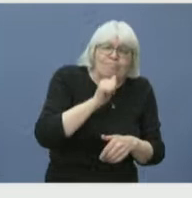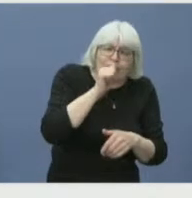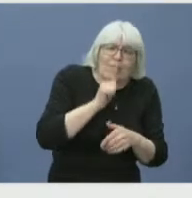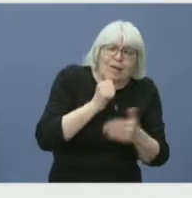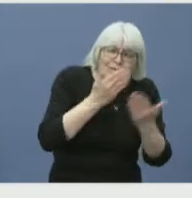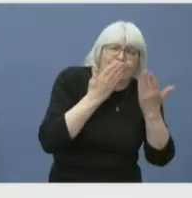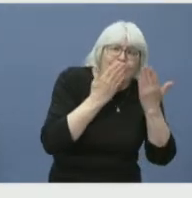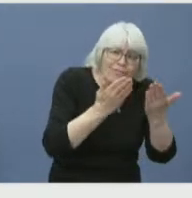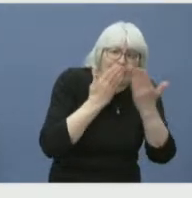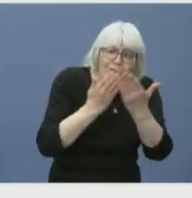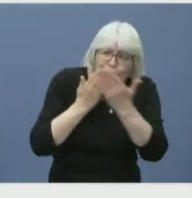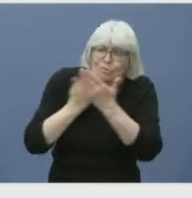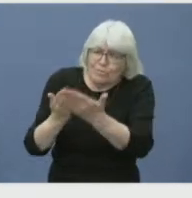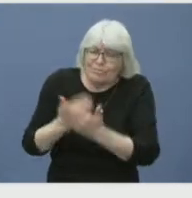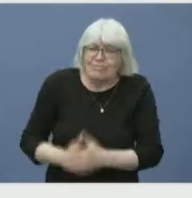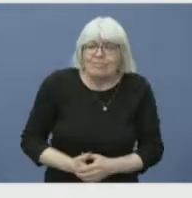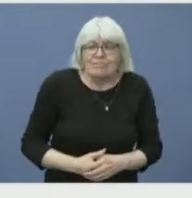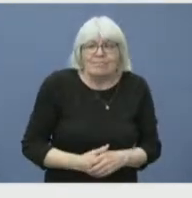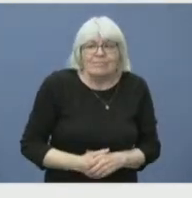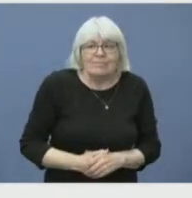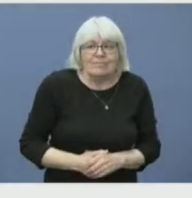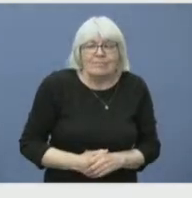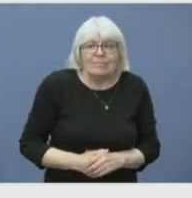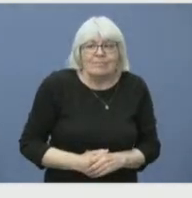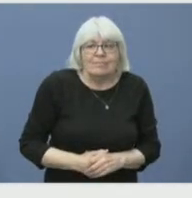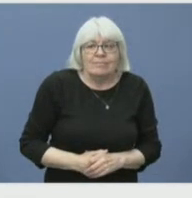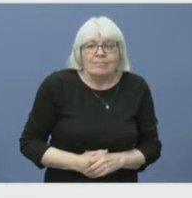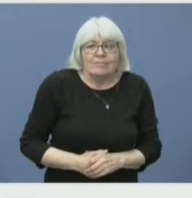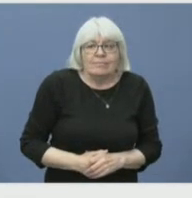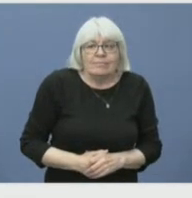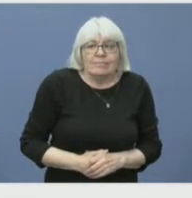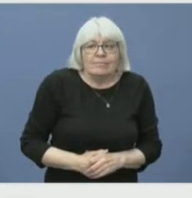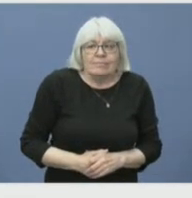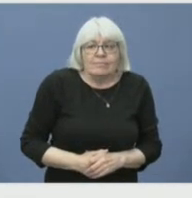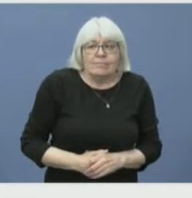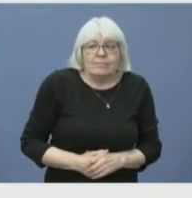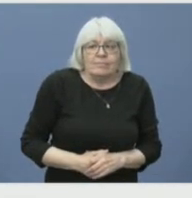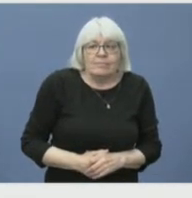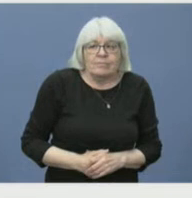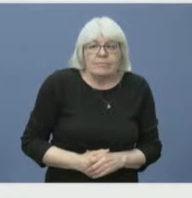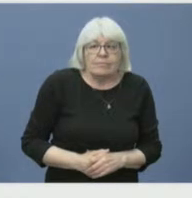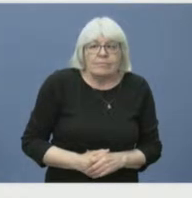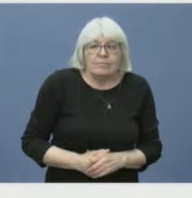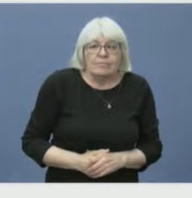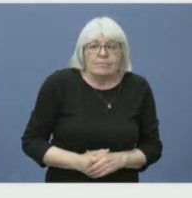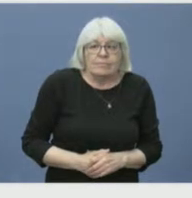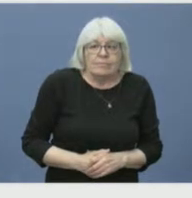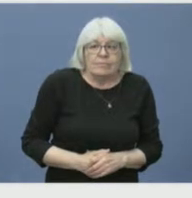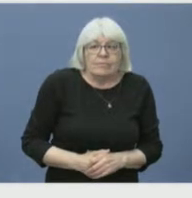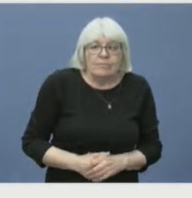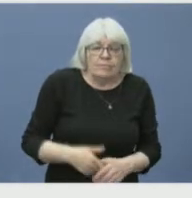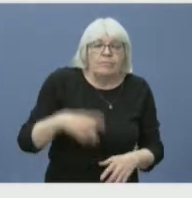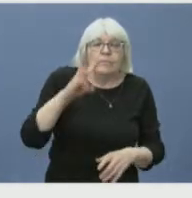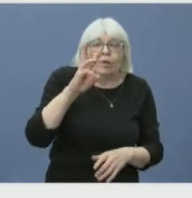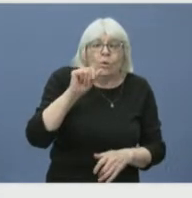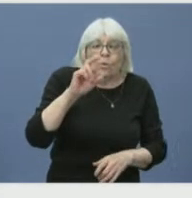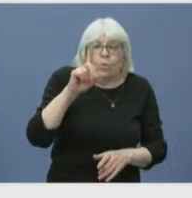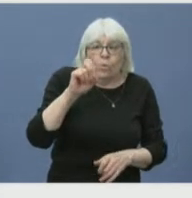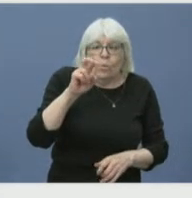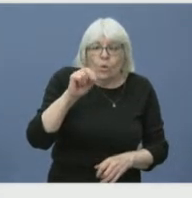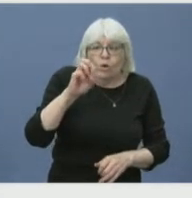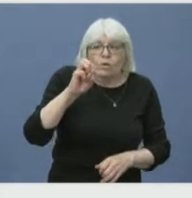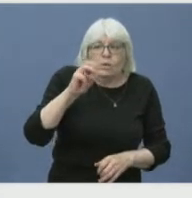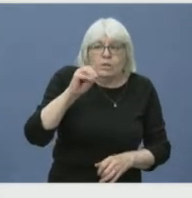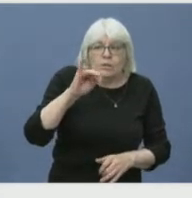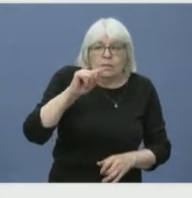Thank you, Warden Nickerson. Now, I'd like to call upon Warden Penny-Smith from the Municipality of the District of Shelburne. Go ahead,